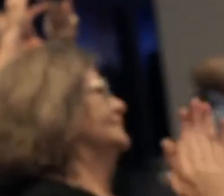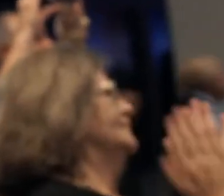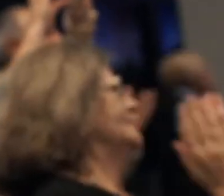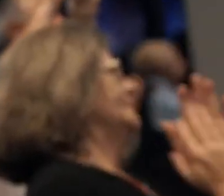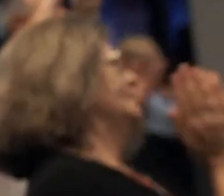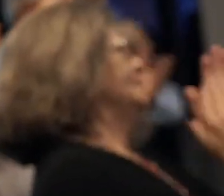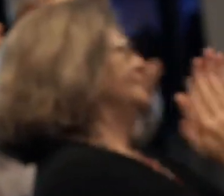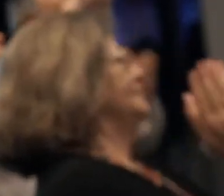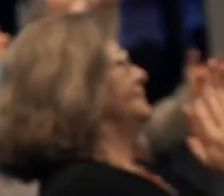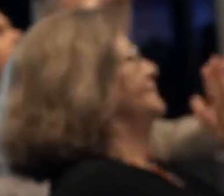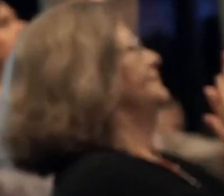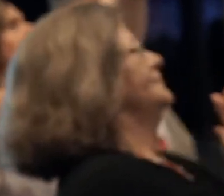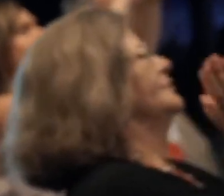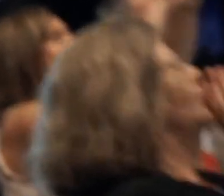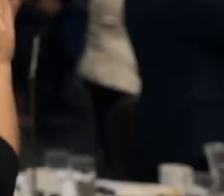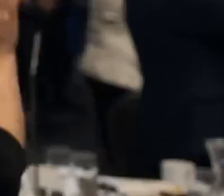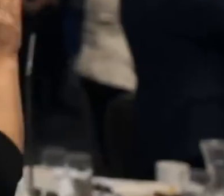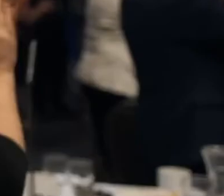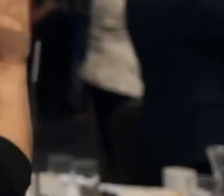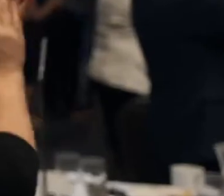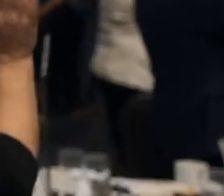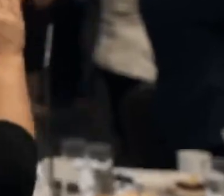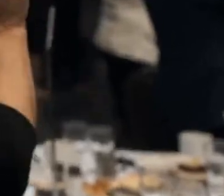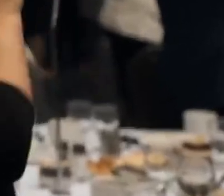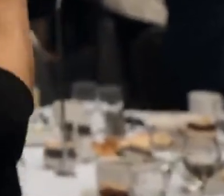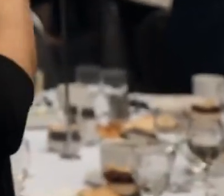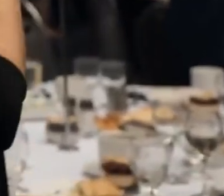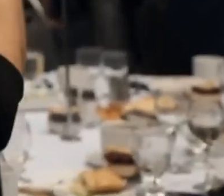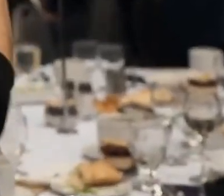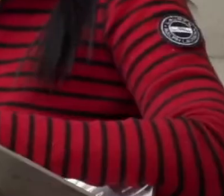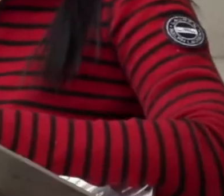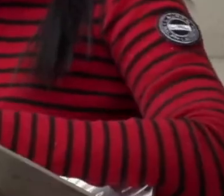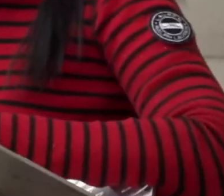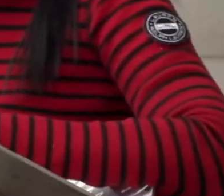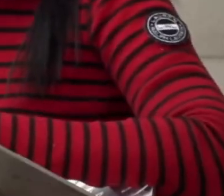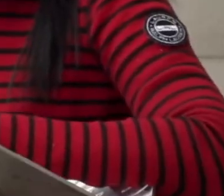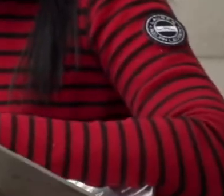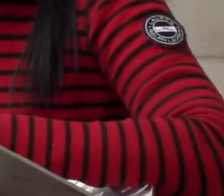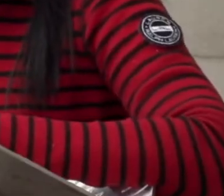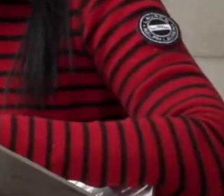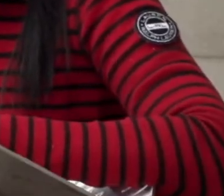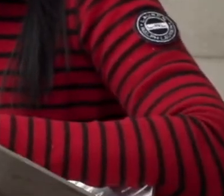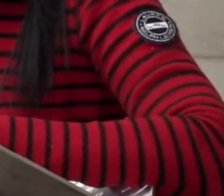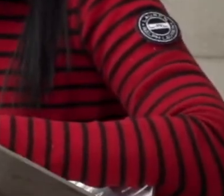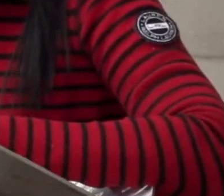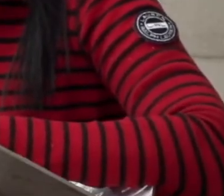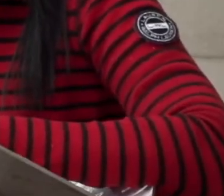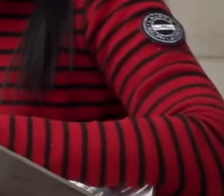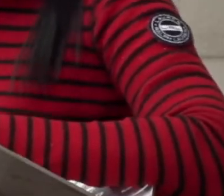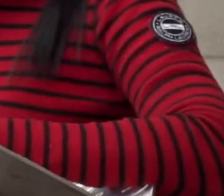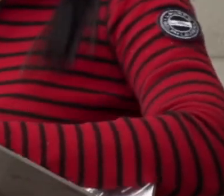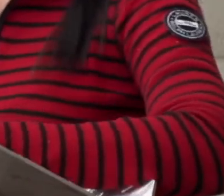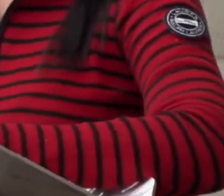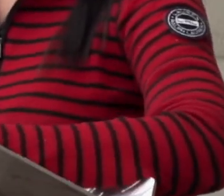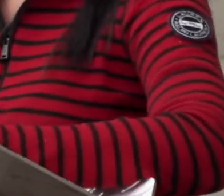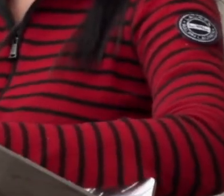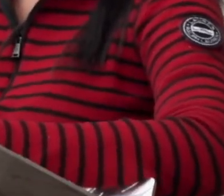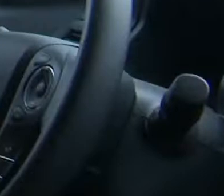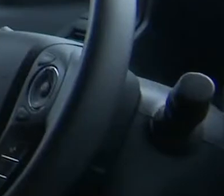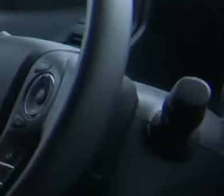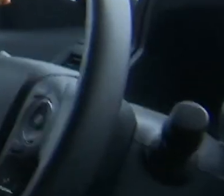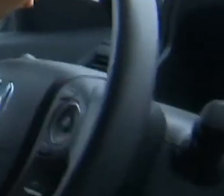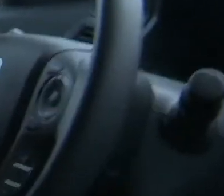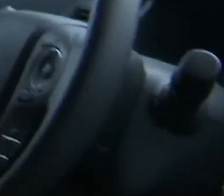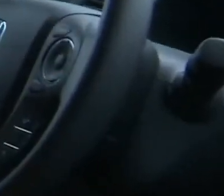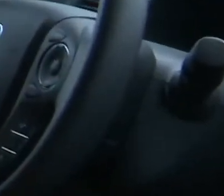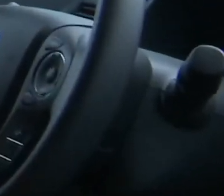In America's battleground states, how will these voters choose? Make America great again! When